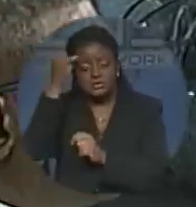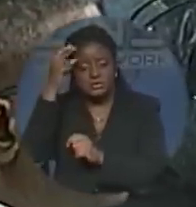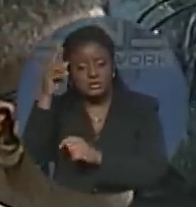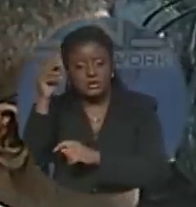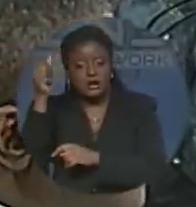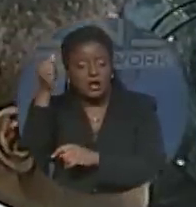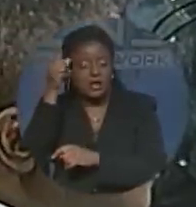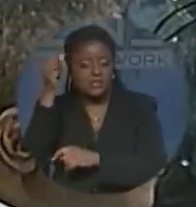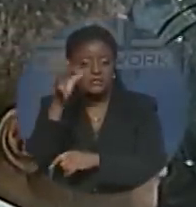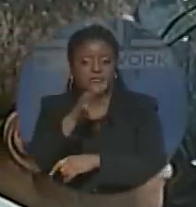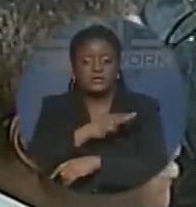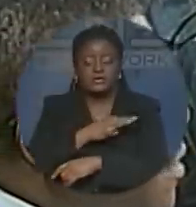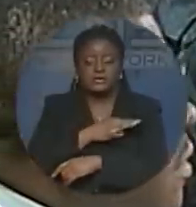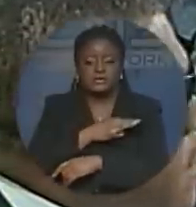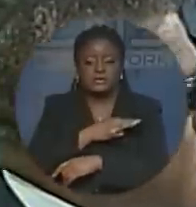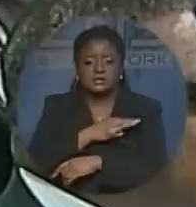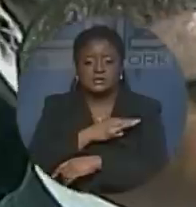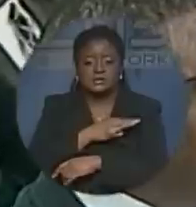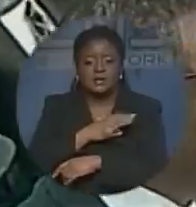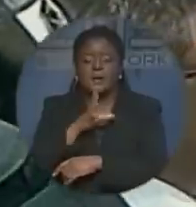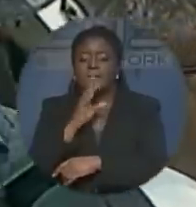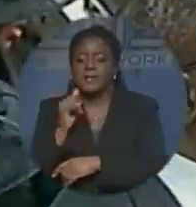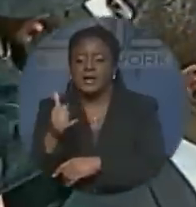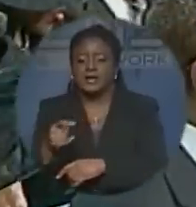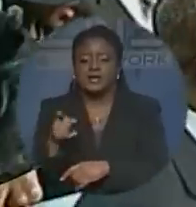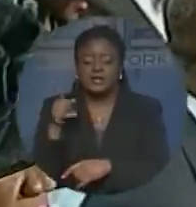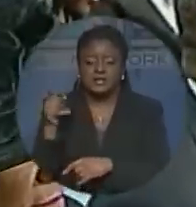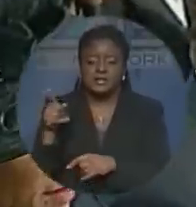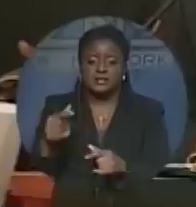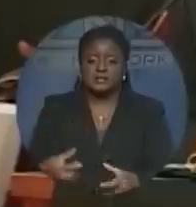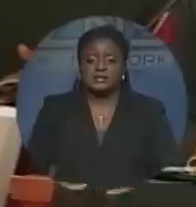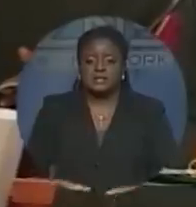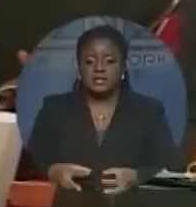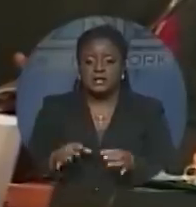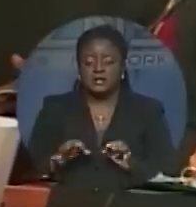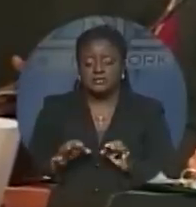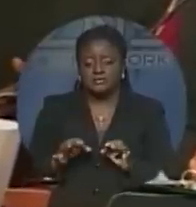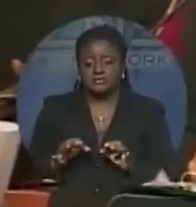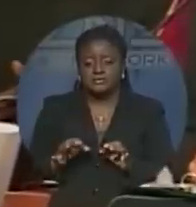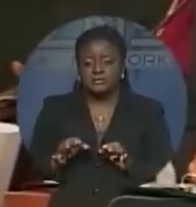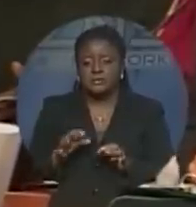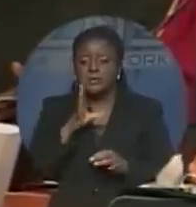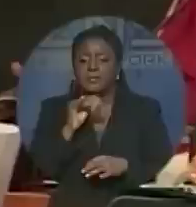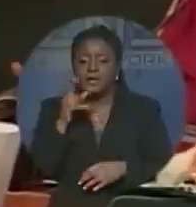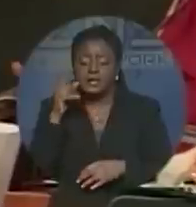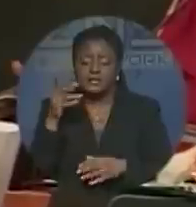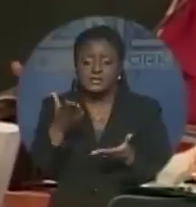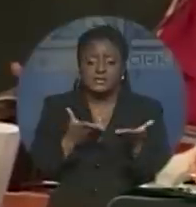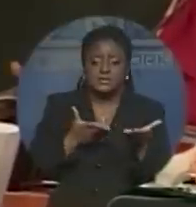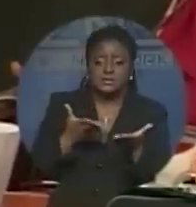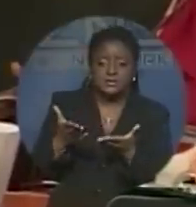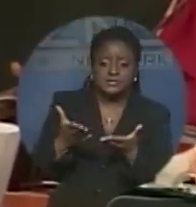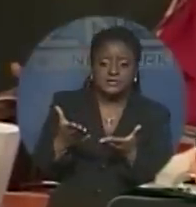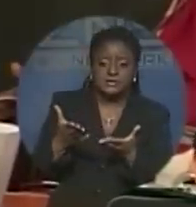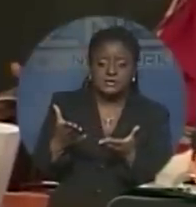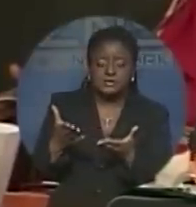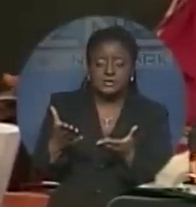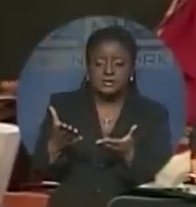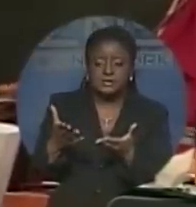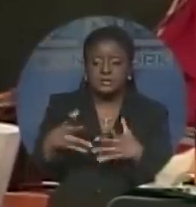Darling, by his life, by his service, by his courage,